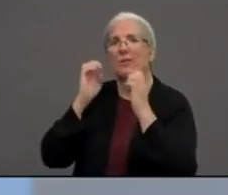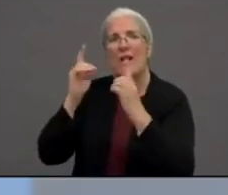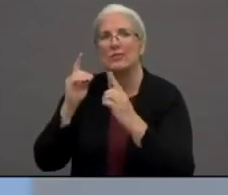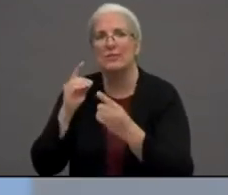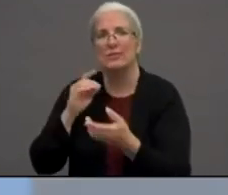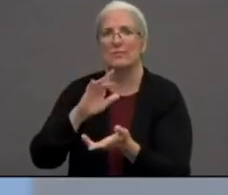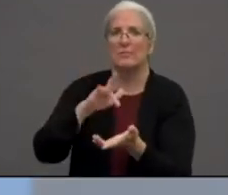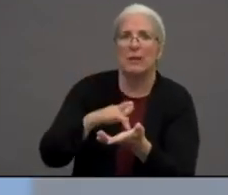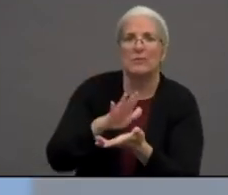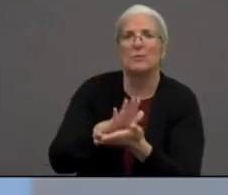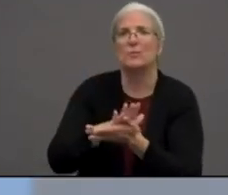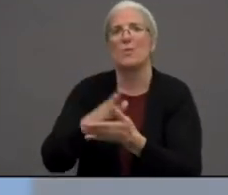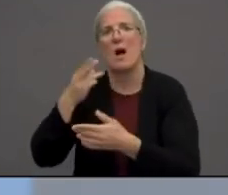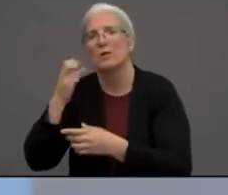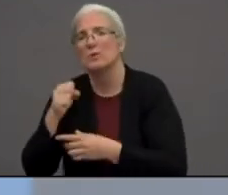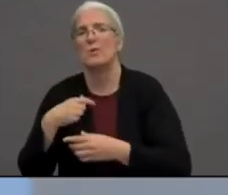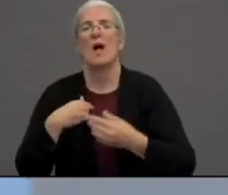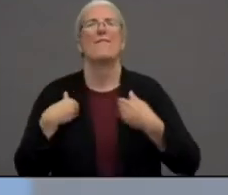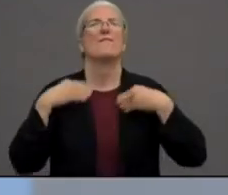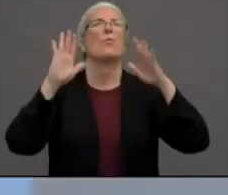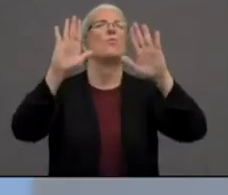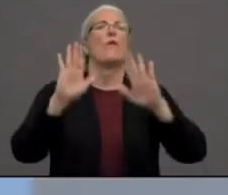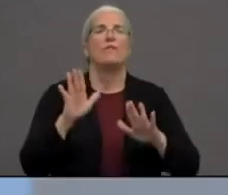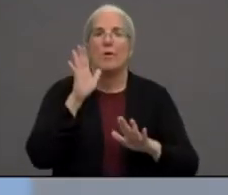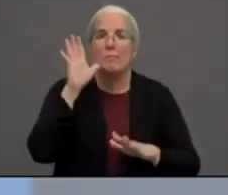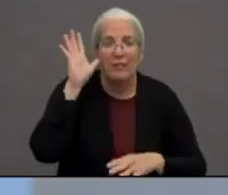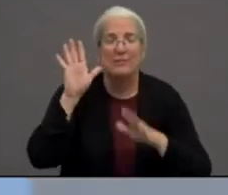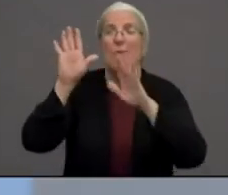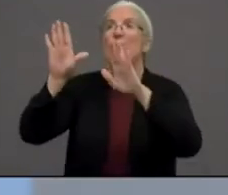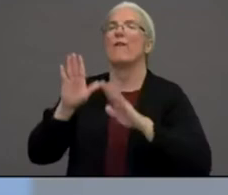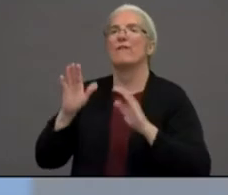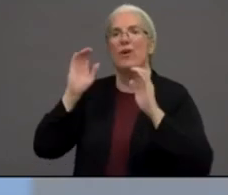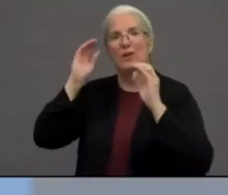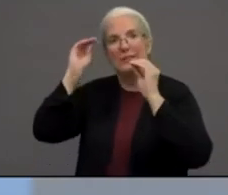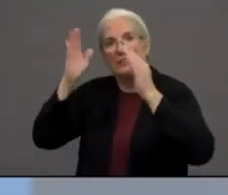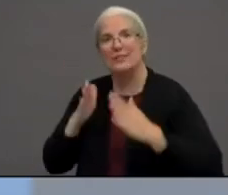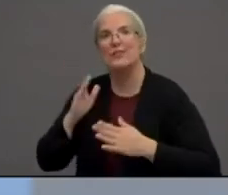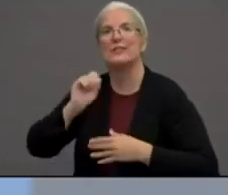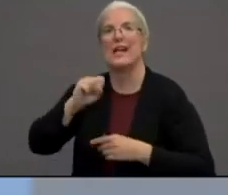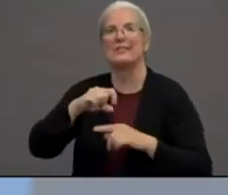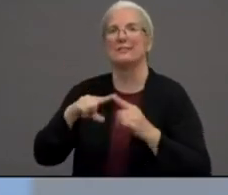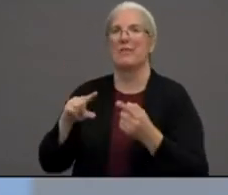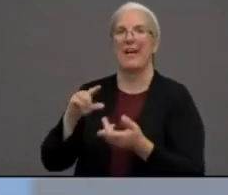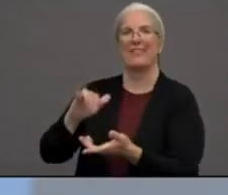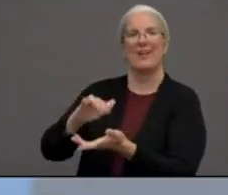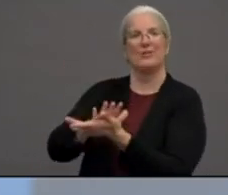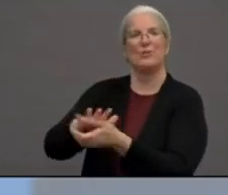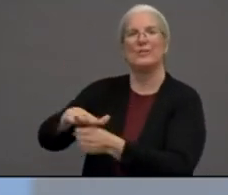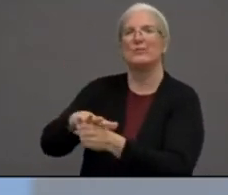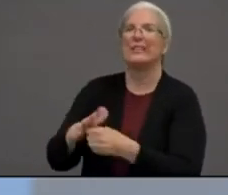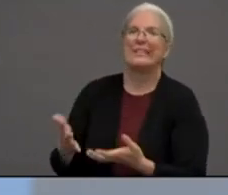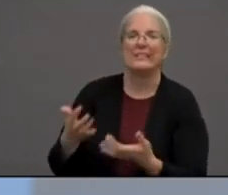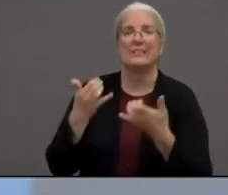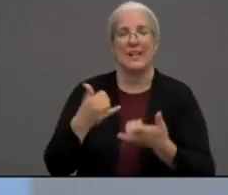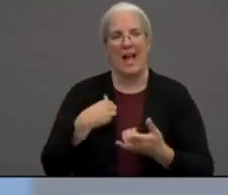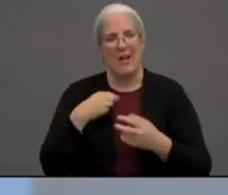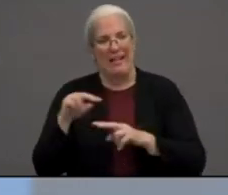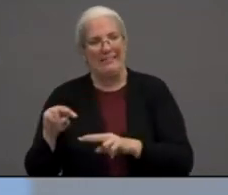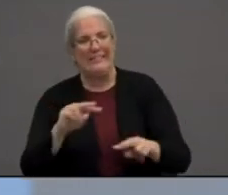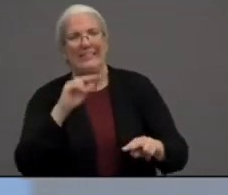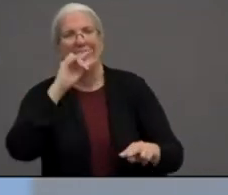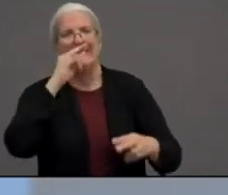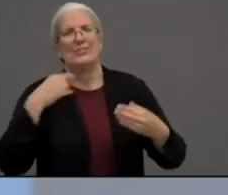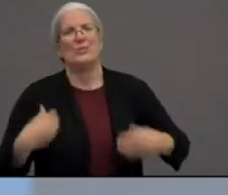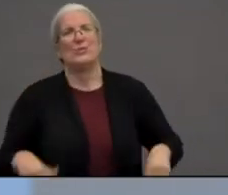resources were lacking for myself. And so when I see kids now, you know, I think it's unfortunate what we're going through.